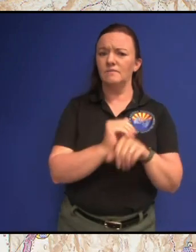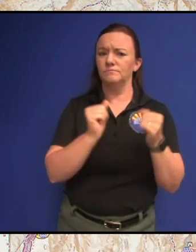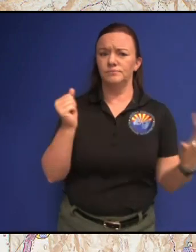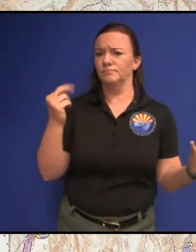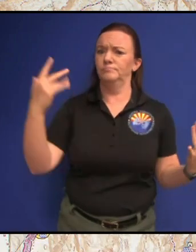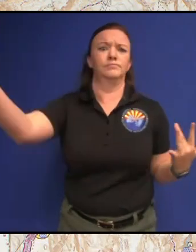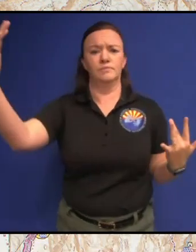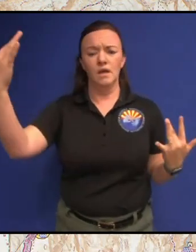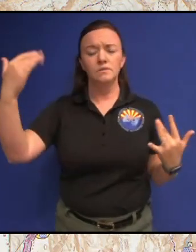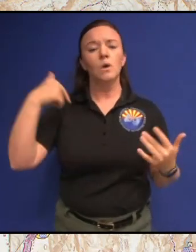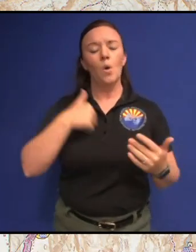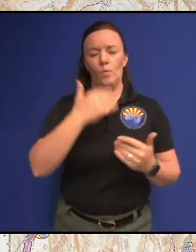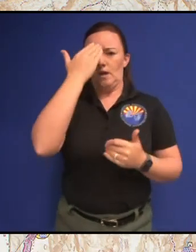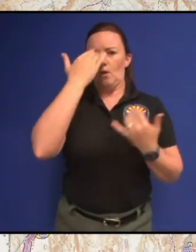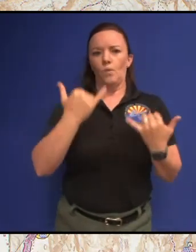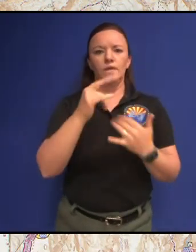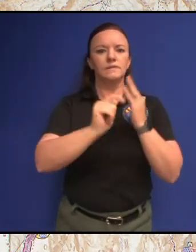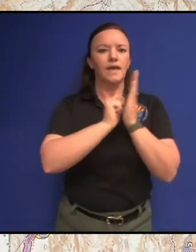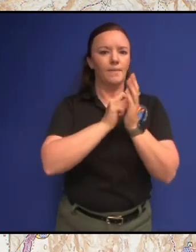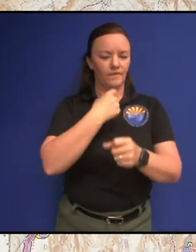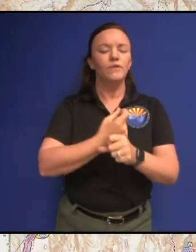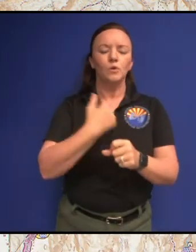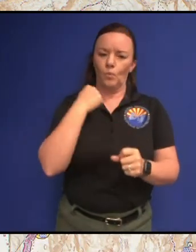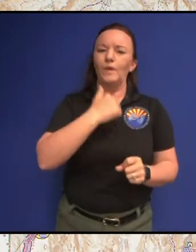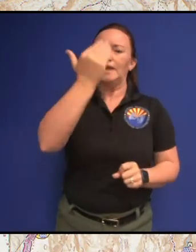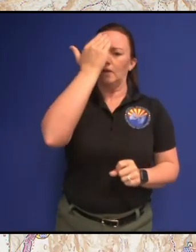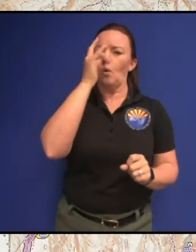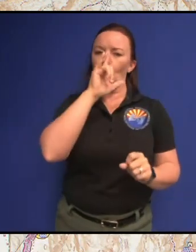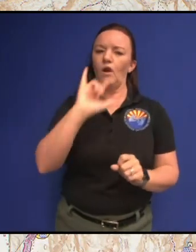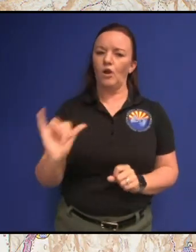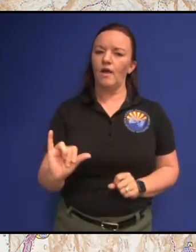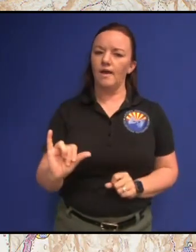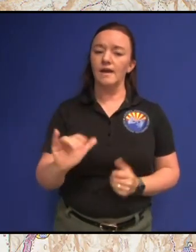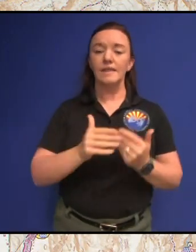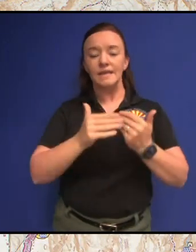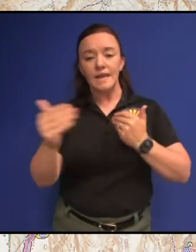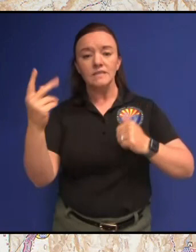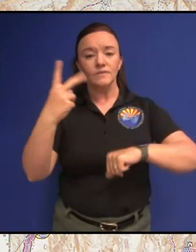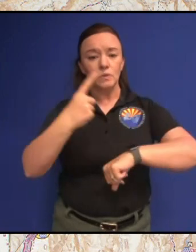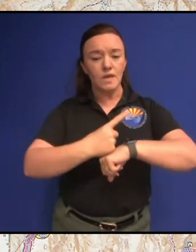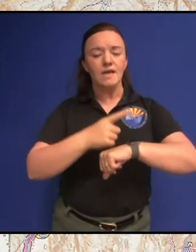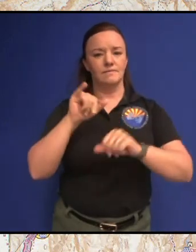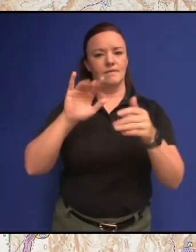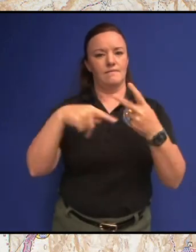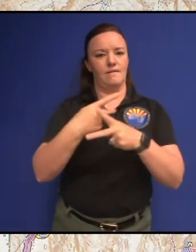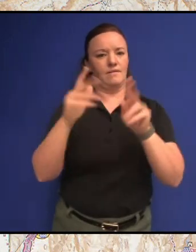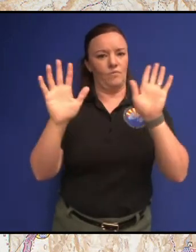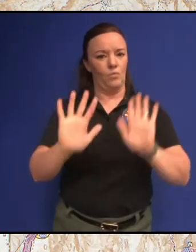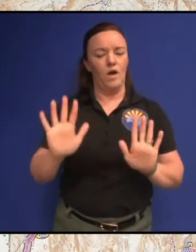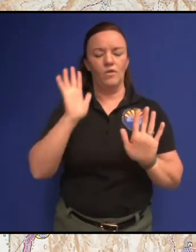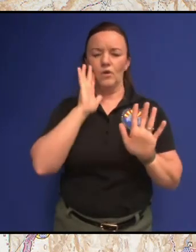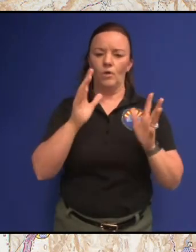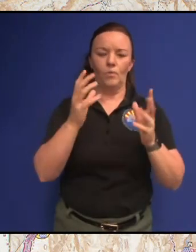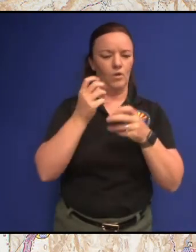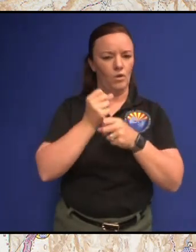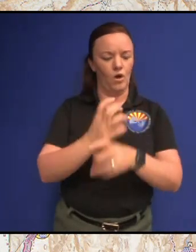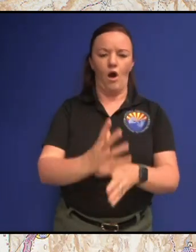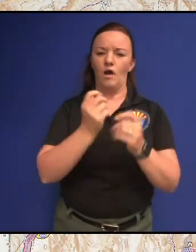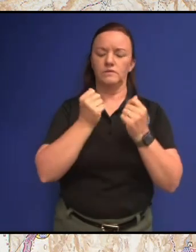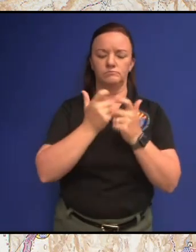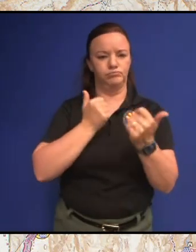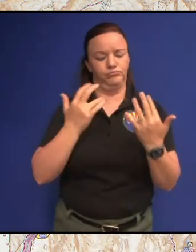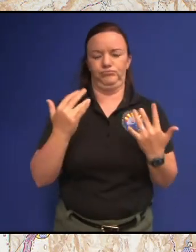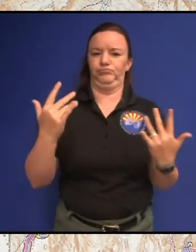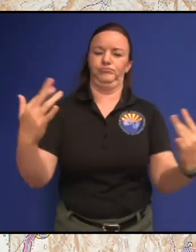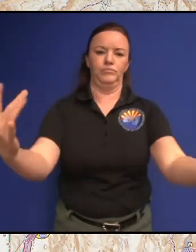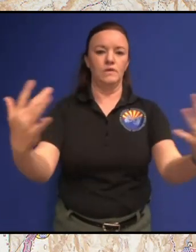what this time of year is like and the next couple days is going to be the kind of weather that adds that large fire growth so making sure that this work